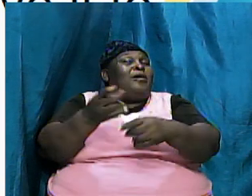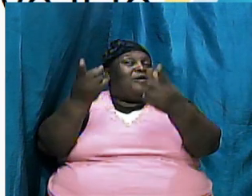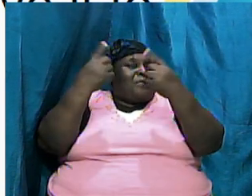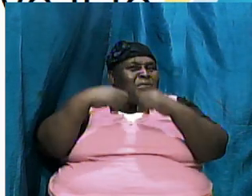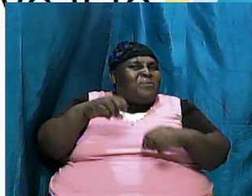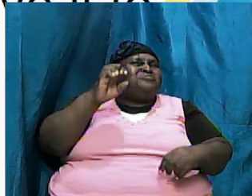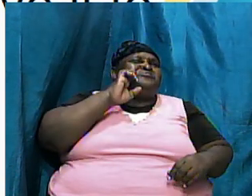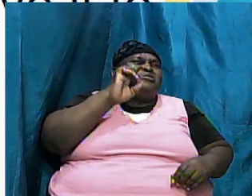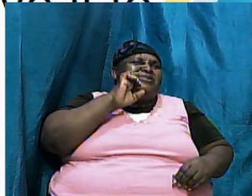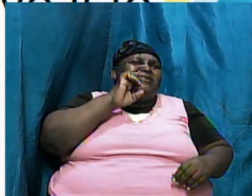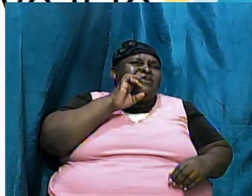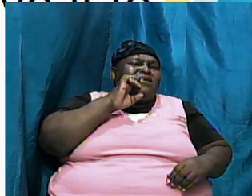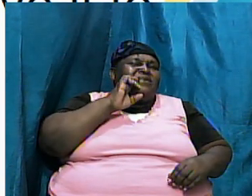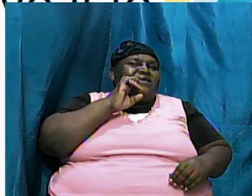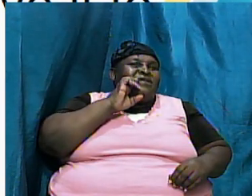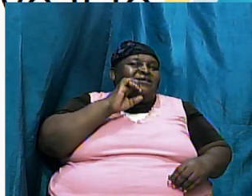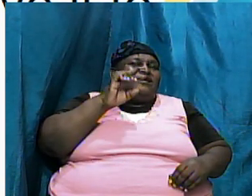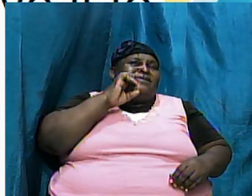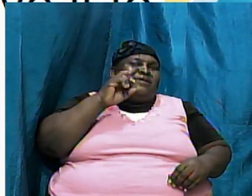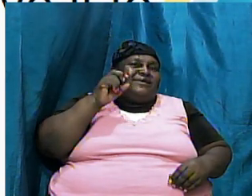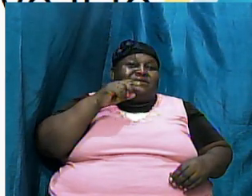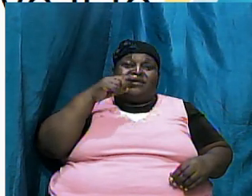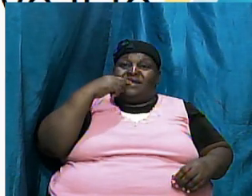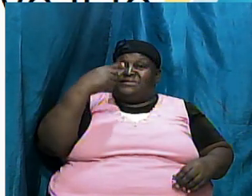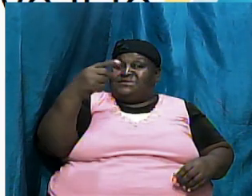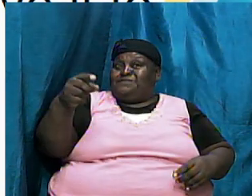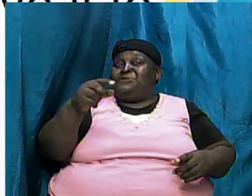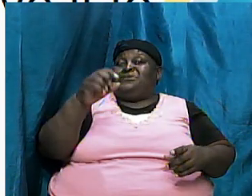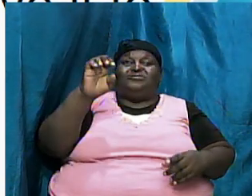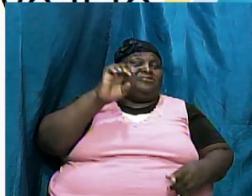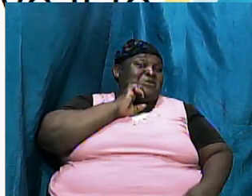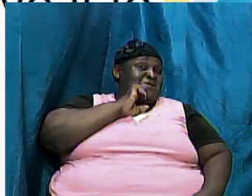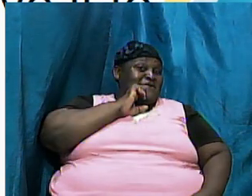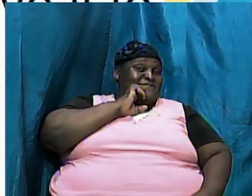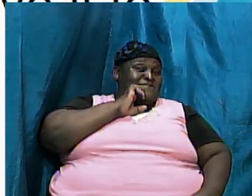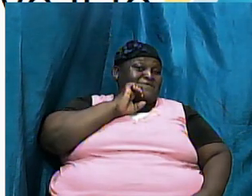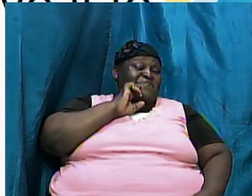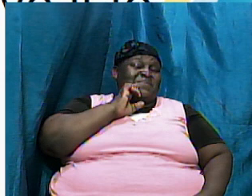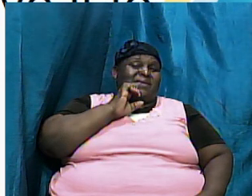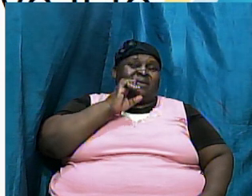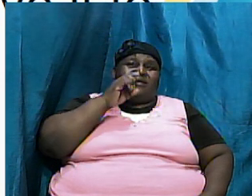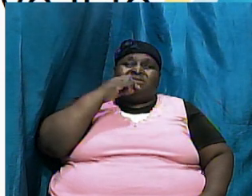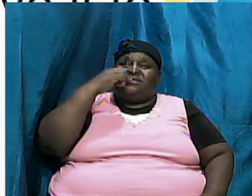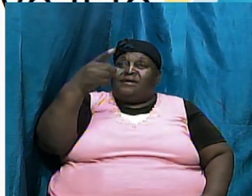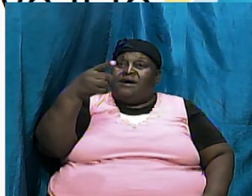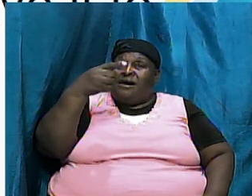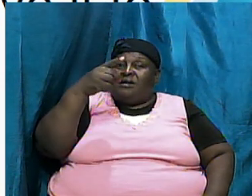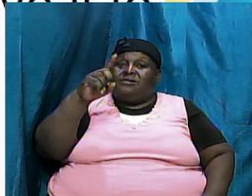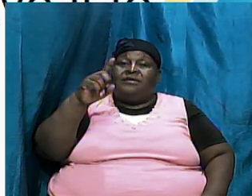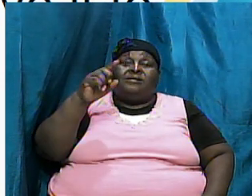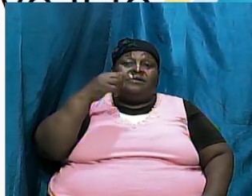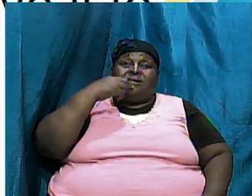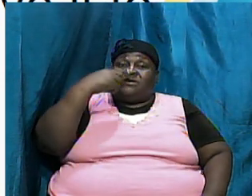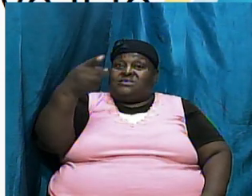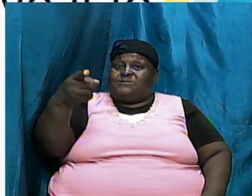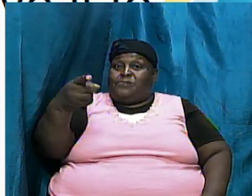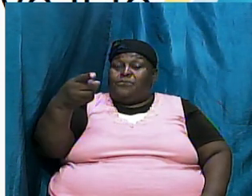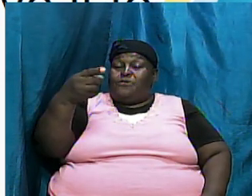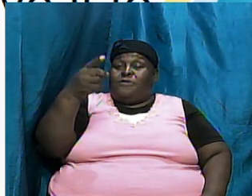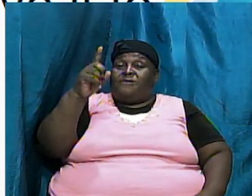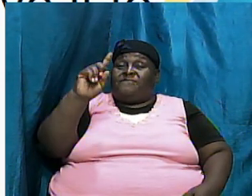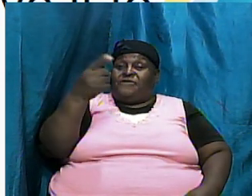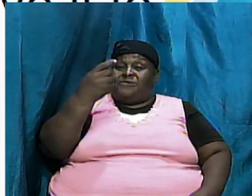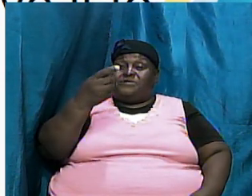and he too speaks to her so God spoke first Satan will